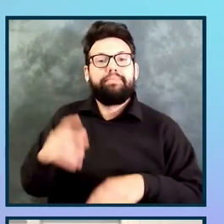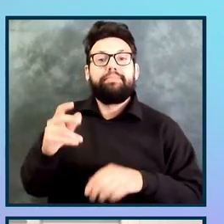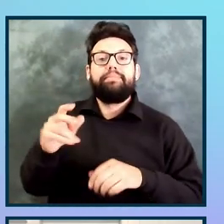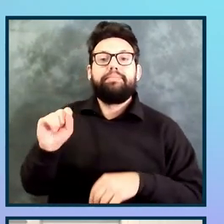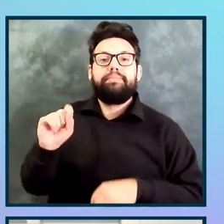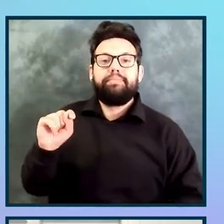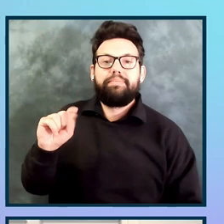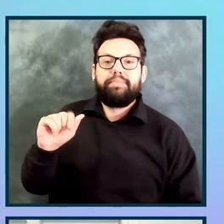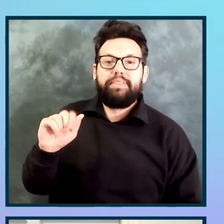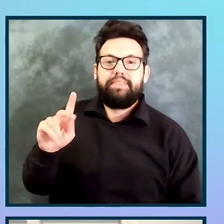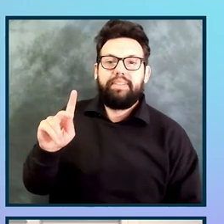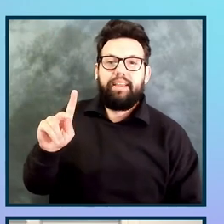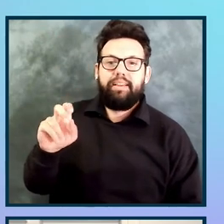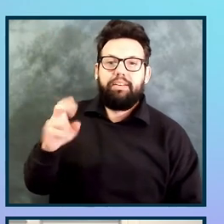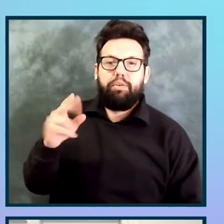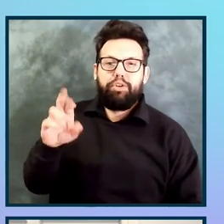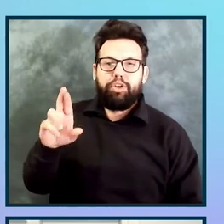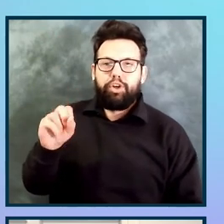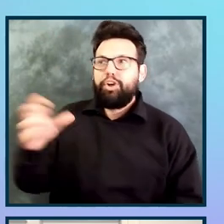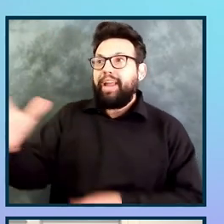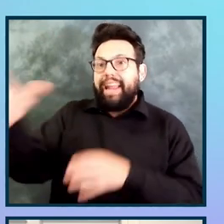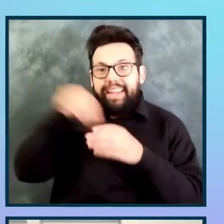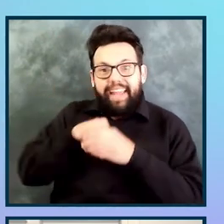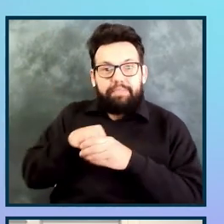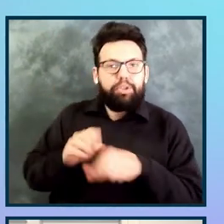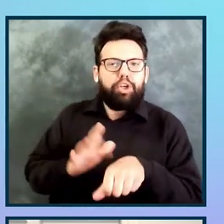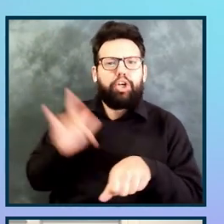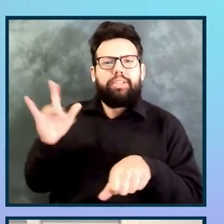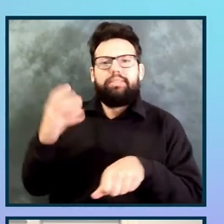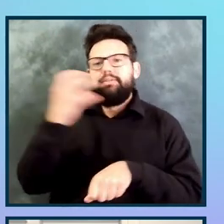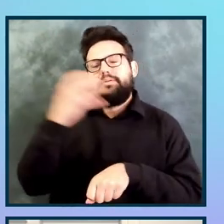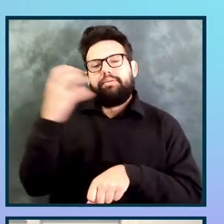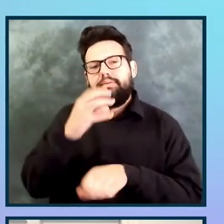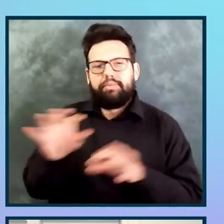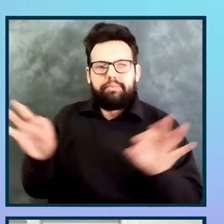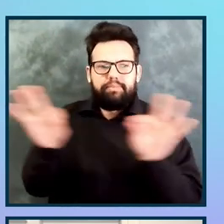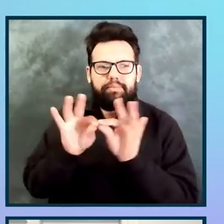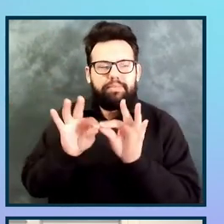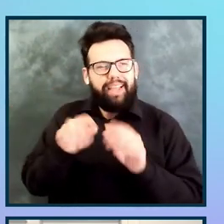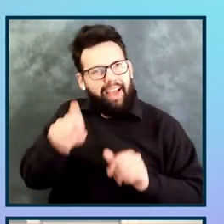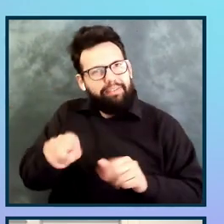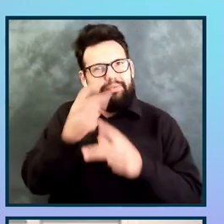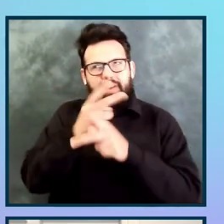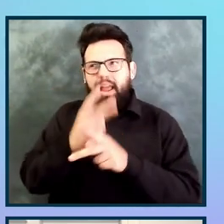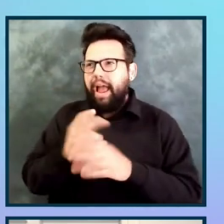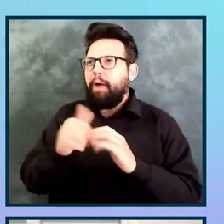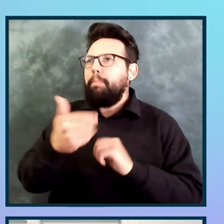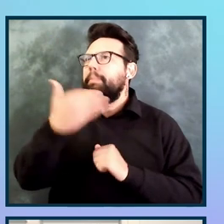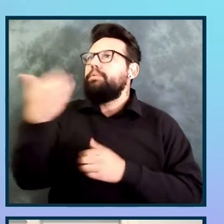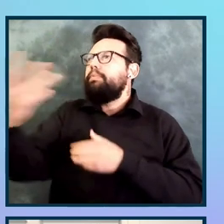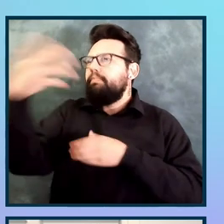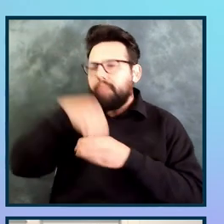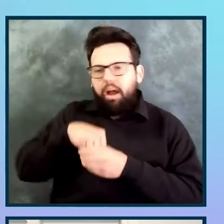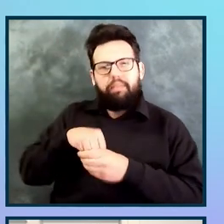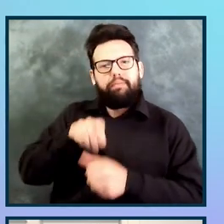vital. And so we knew we needed to find better ways to involve stakeholders in the audit process.